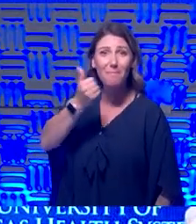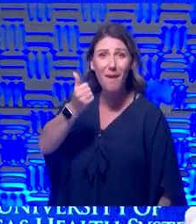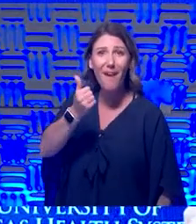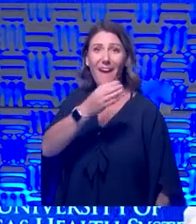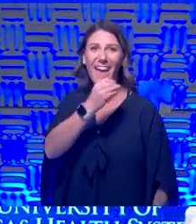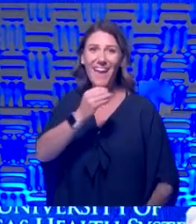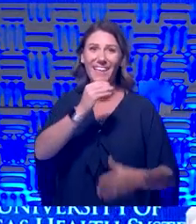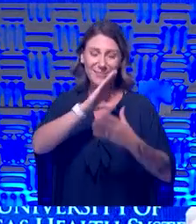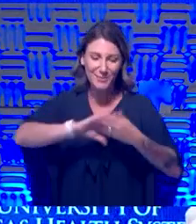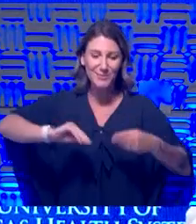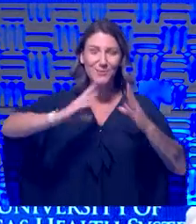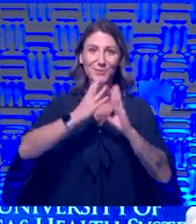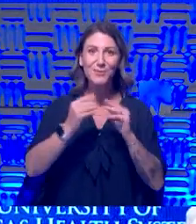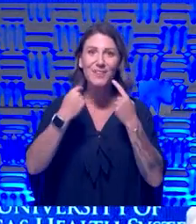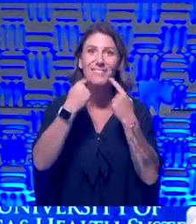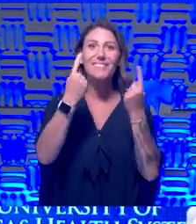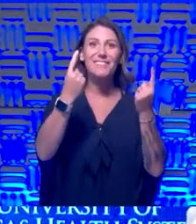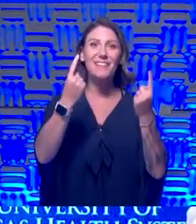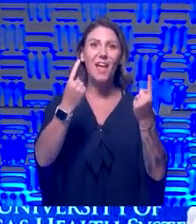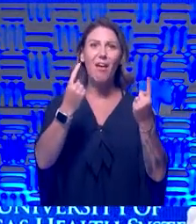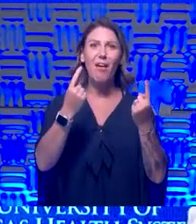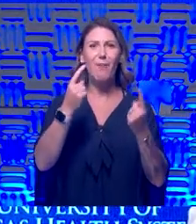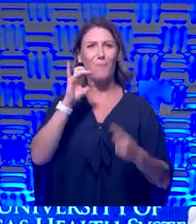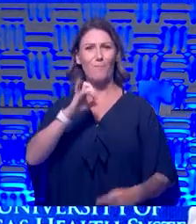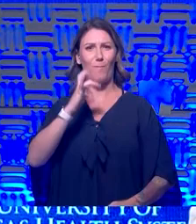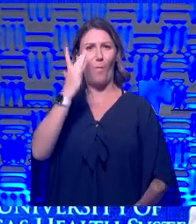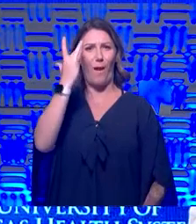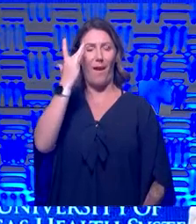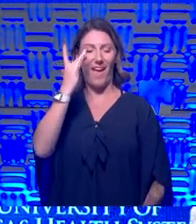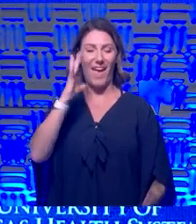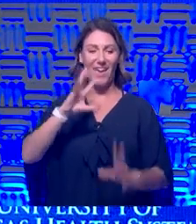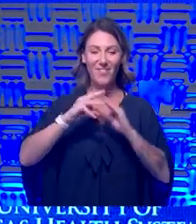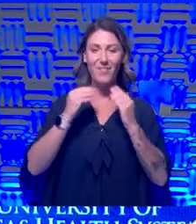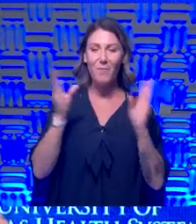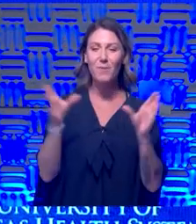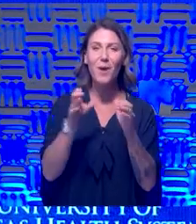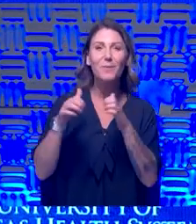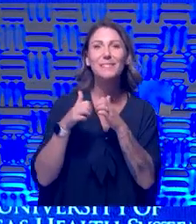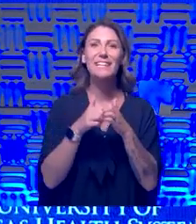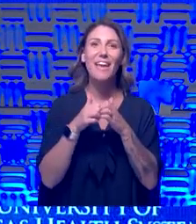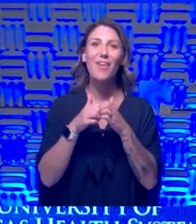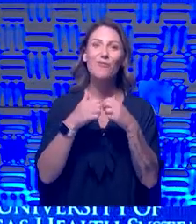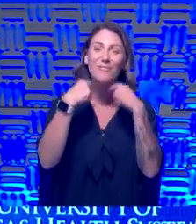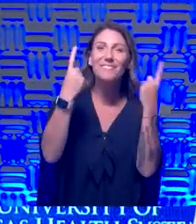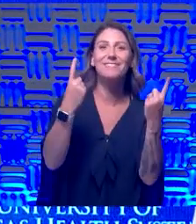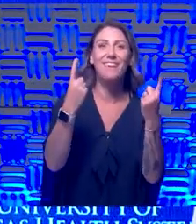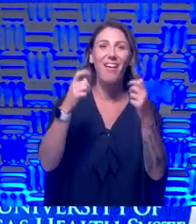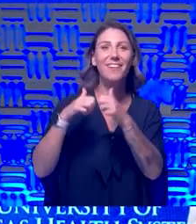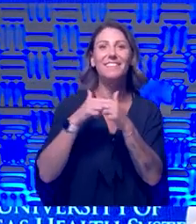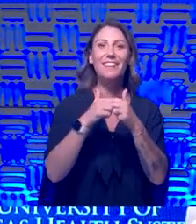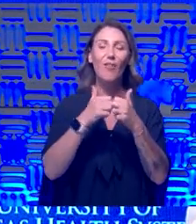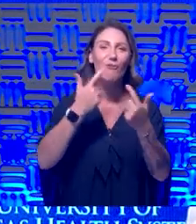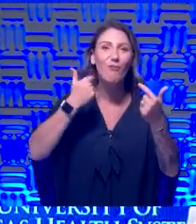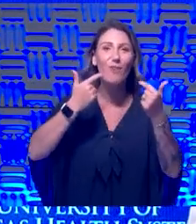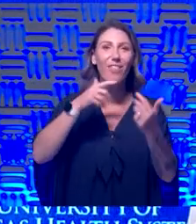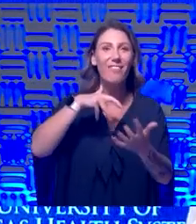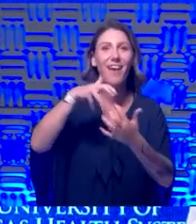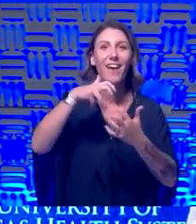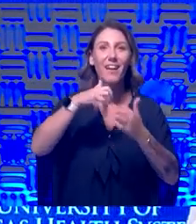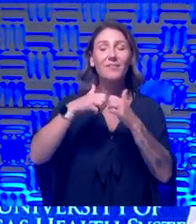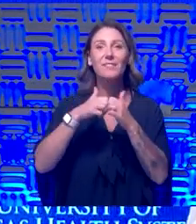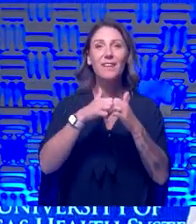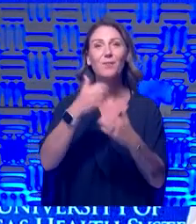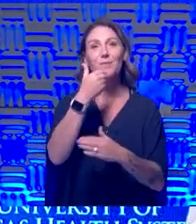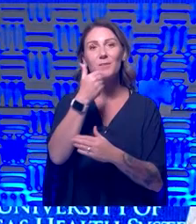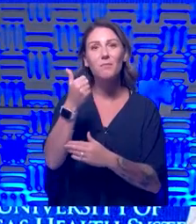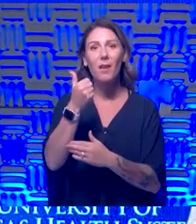we tell, that's what families come together and friends come together and tell those stories, laugh together. It's the best. The